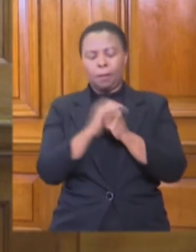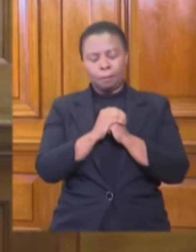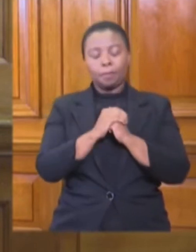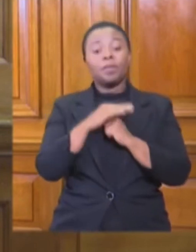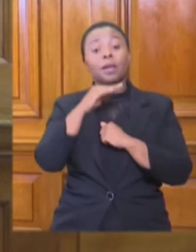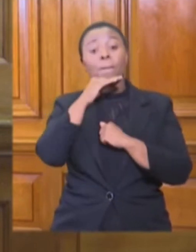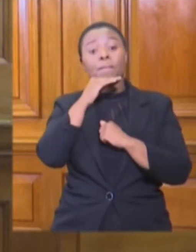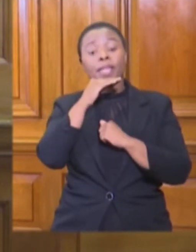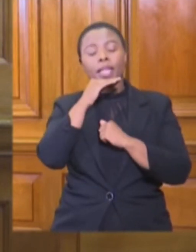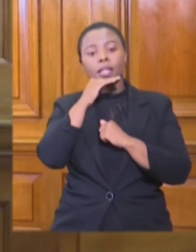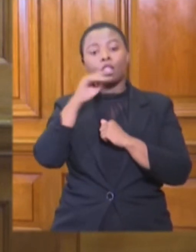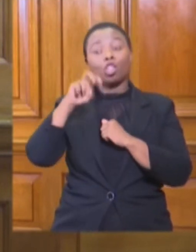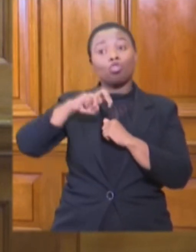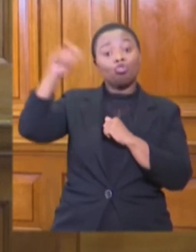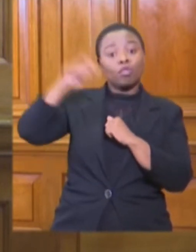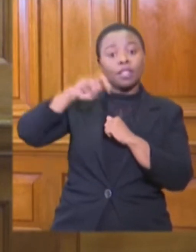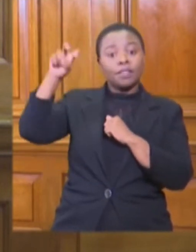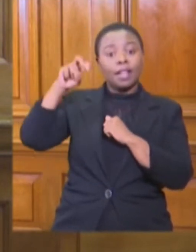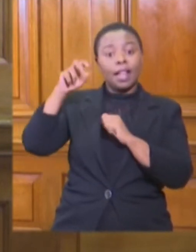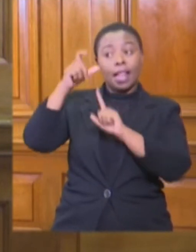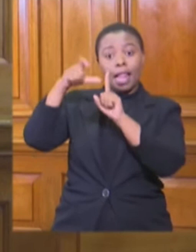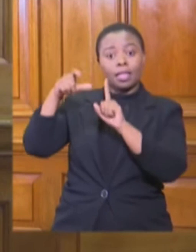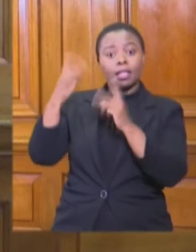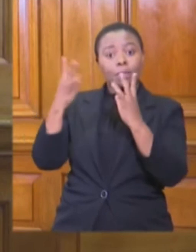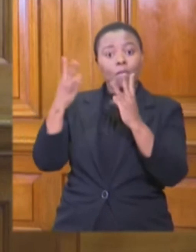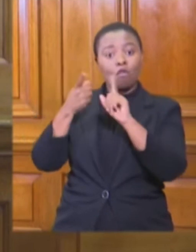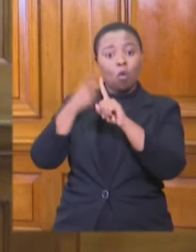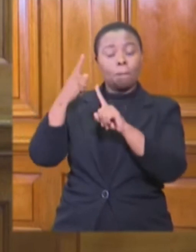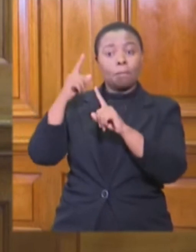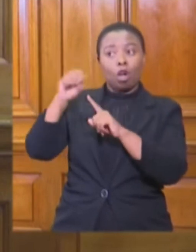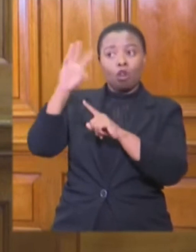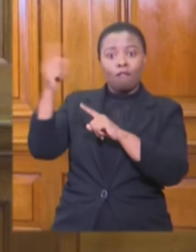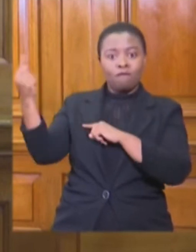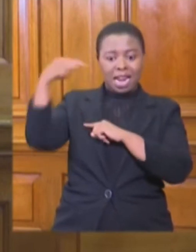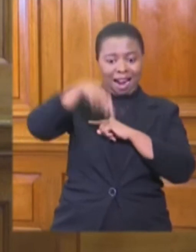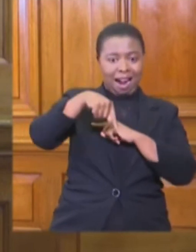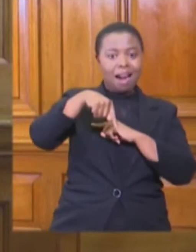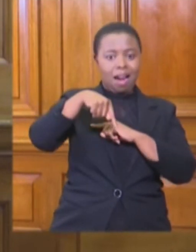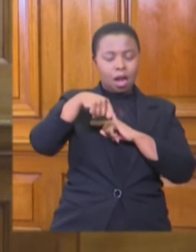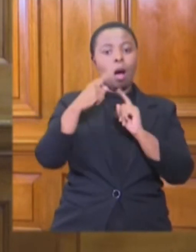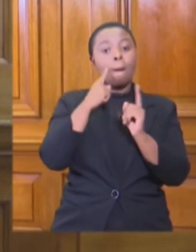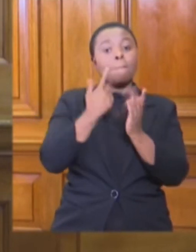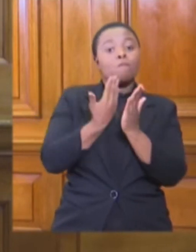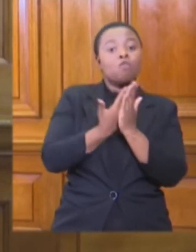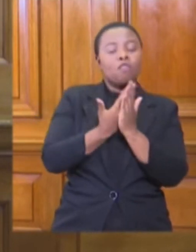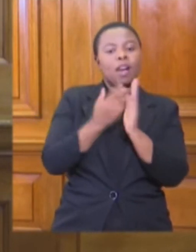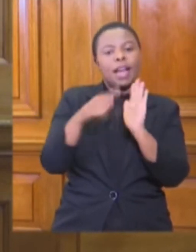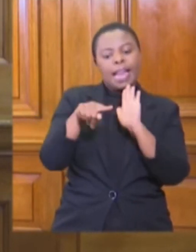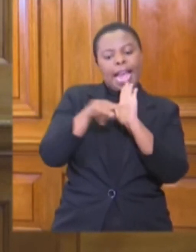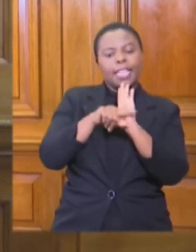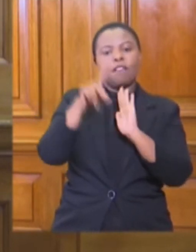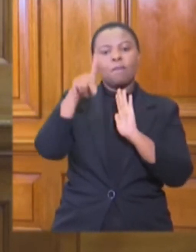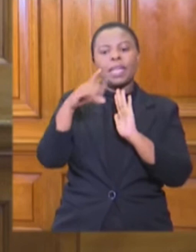travellers entering South Africa will need to show proof of vaccination or a negative PCR test